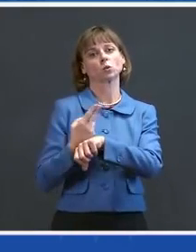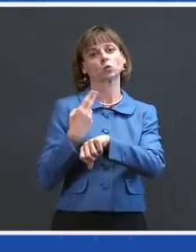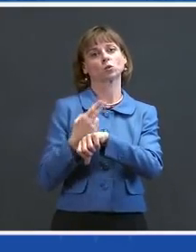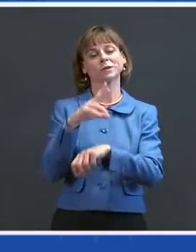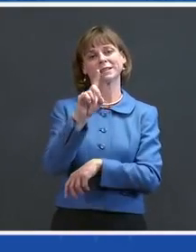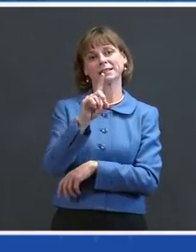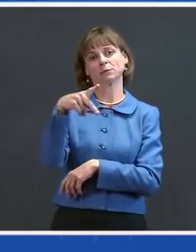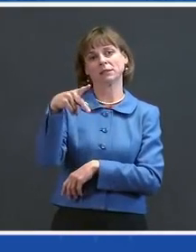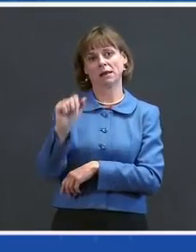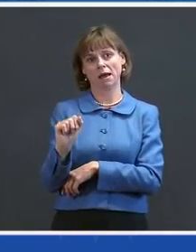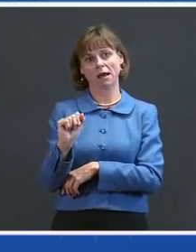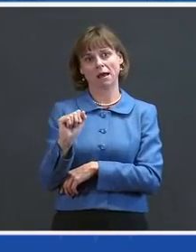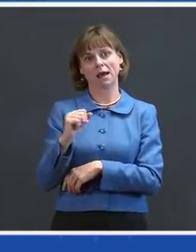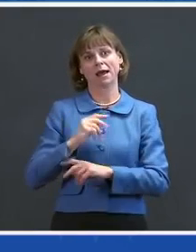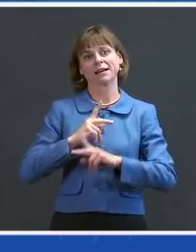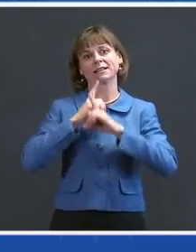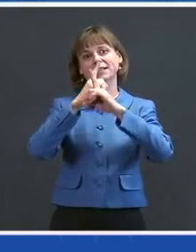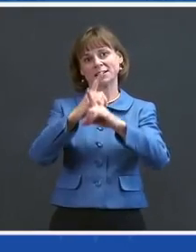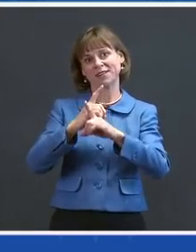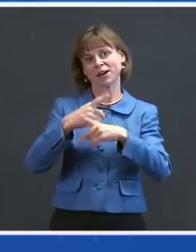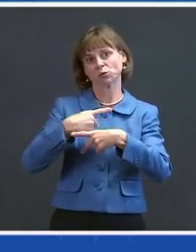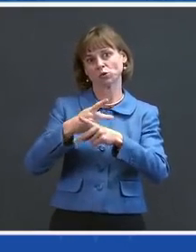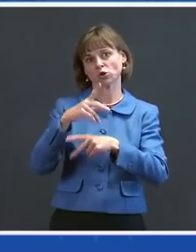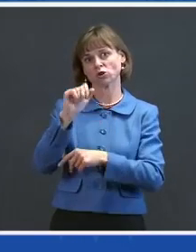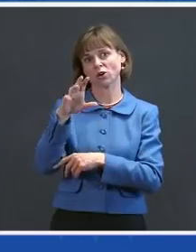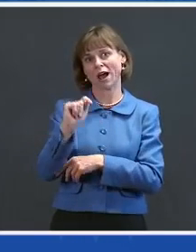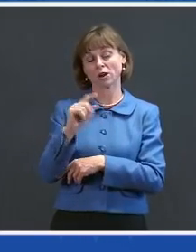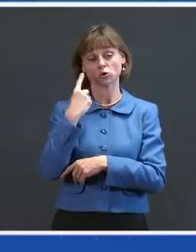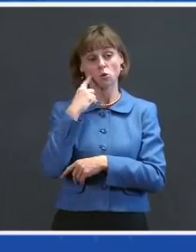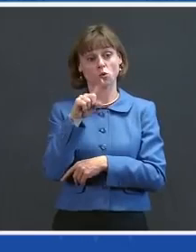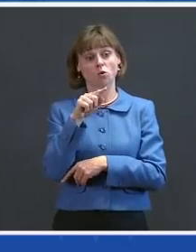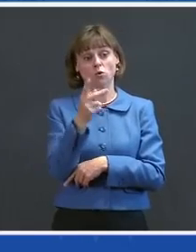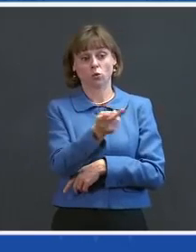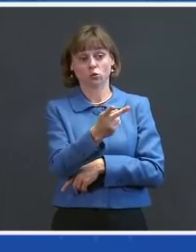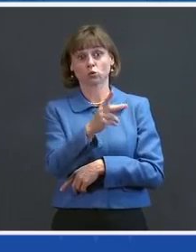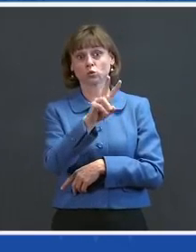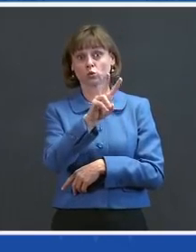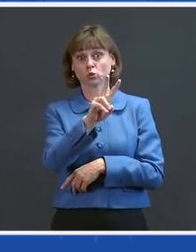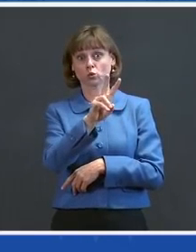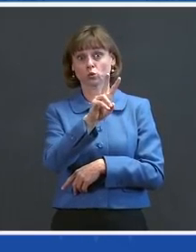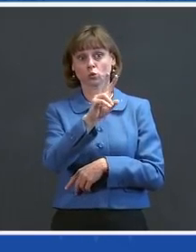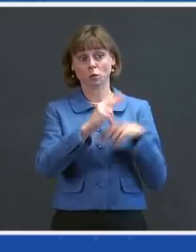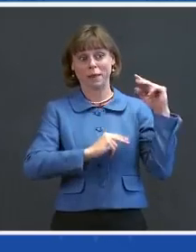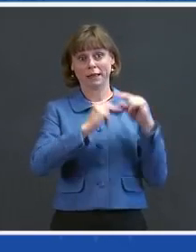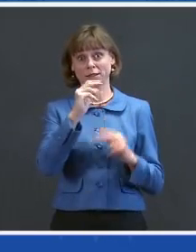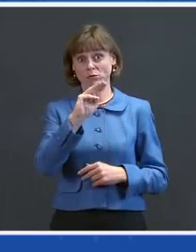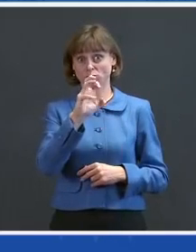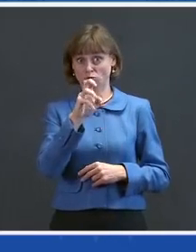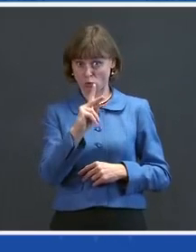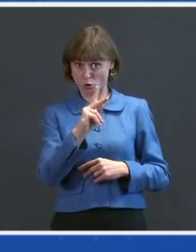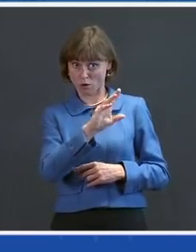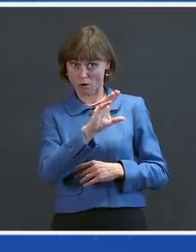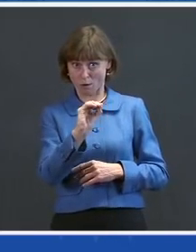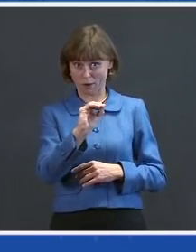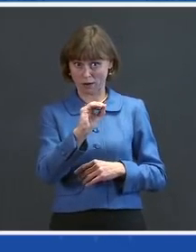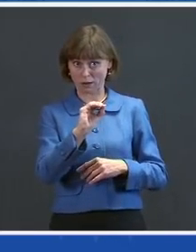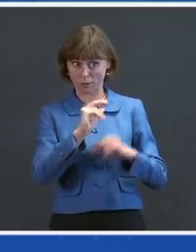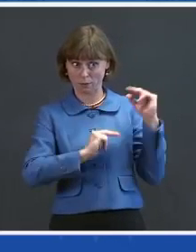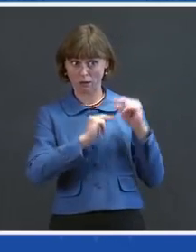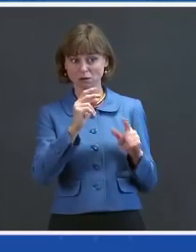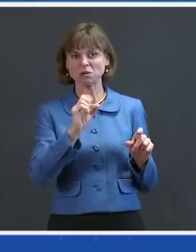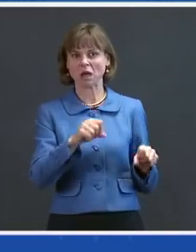two Merck facilities to the standards necessary to safely manufacture the J&J vaccine.